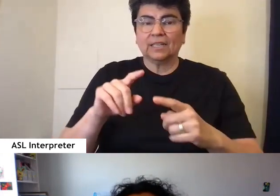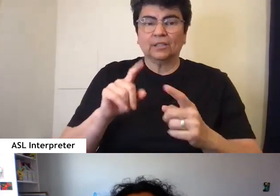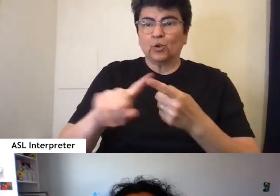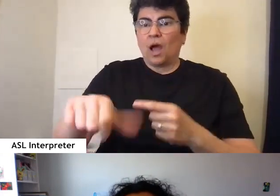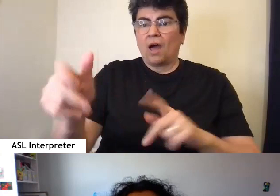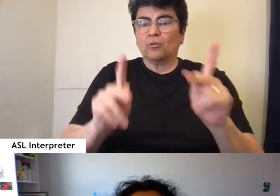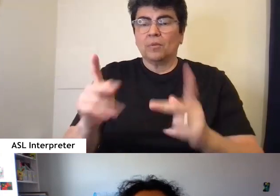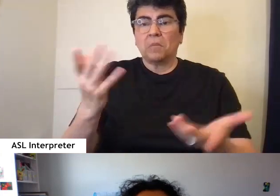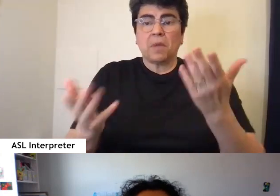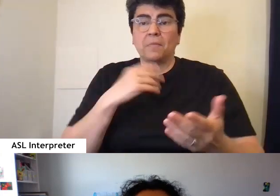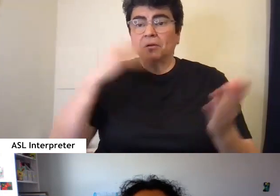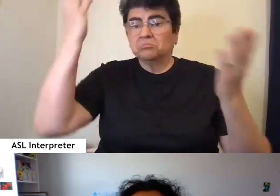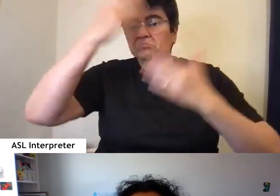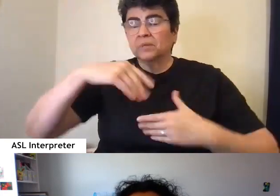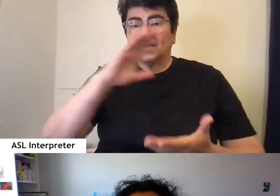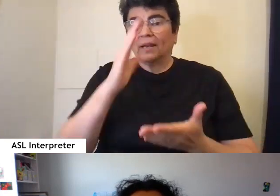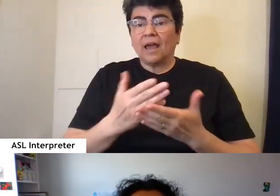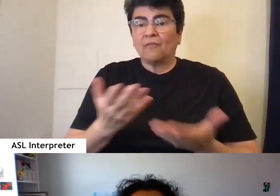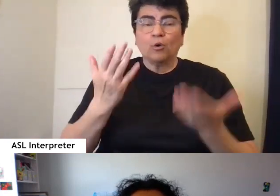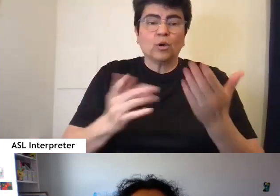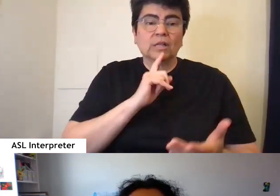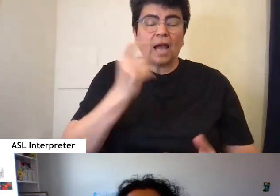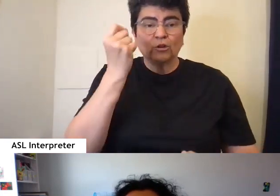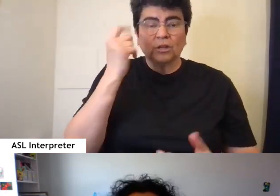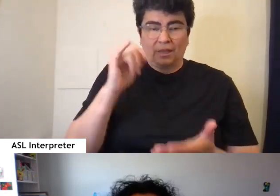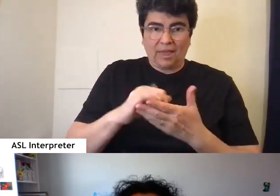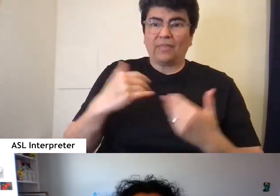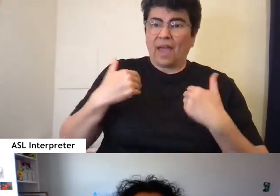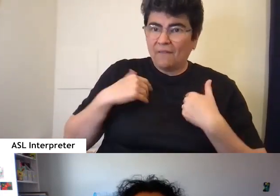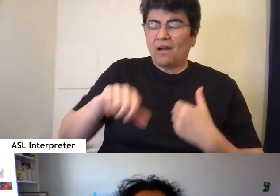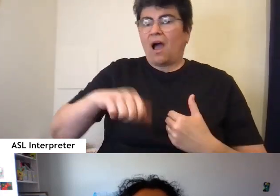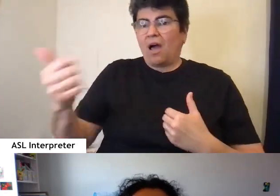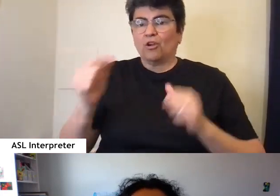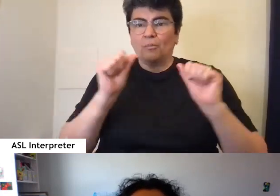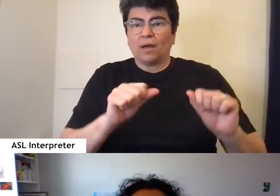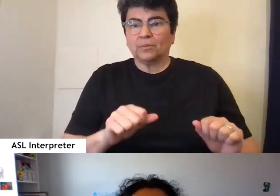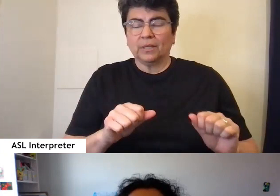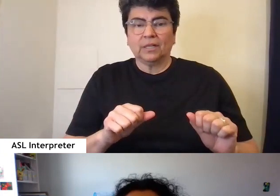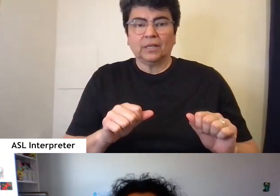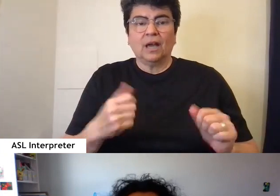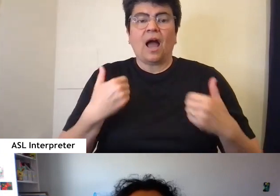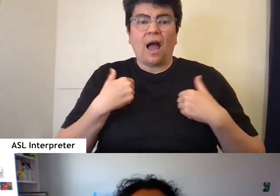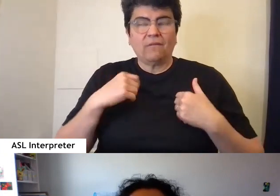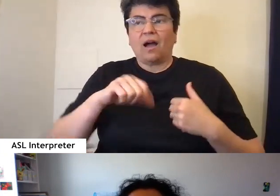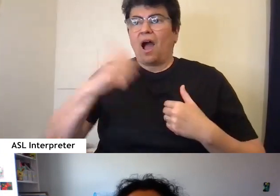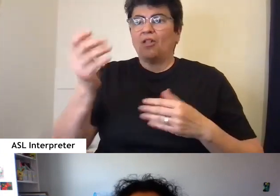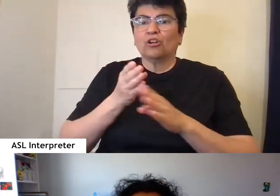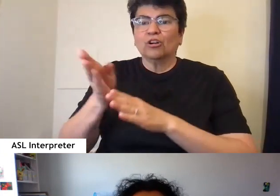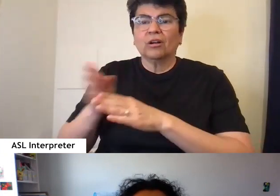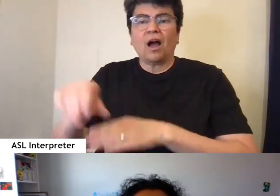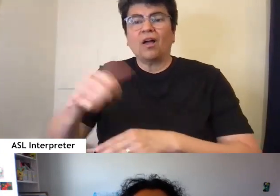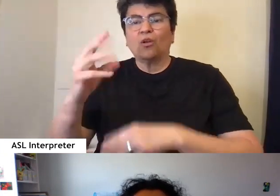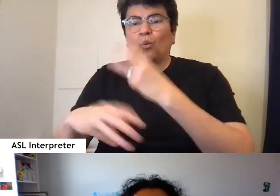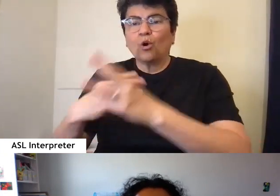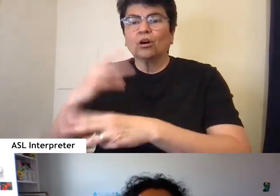otherwise connect. Or might not otherwise understand that there is another possibility out there. That there are other worlds out there. That there are other communities